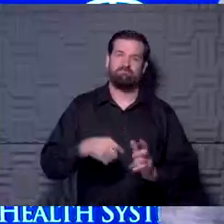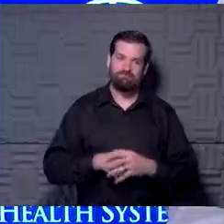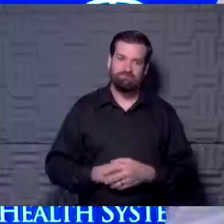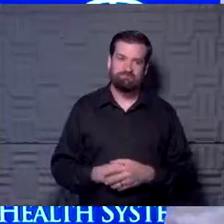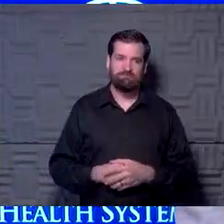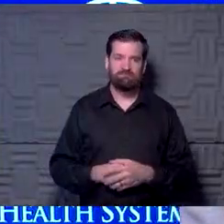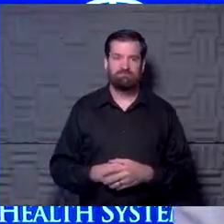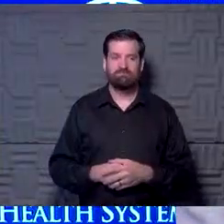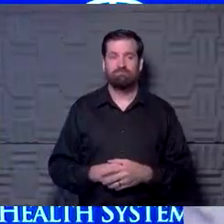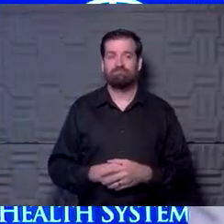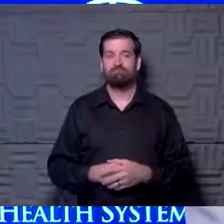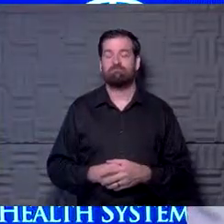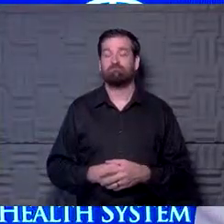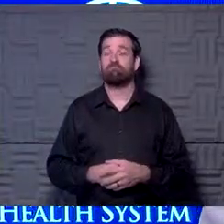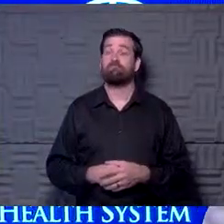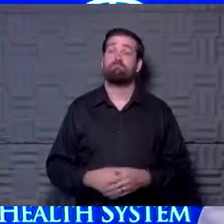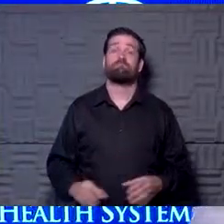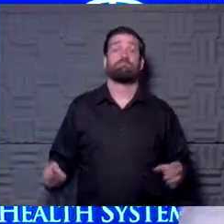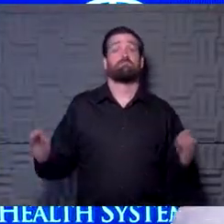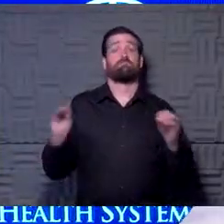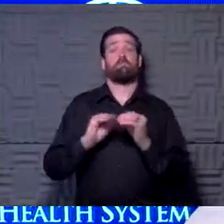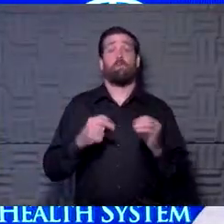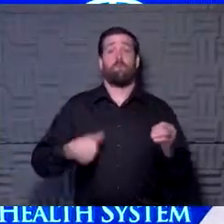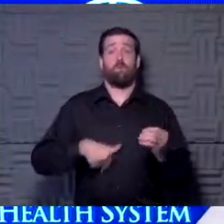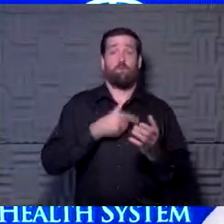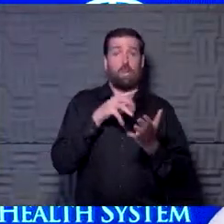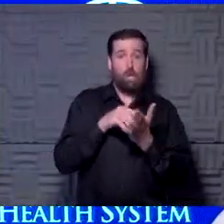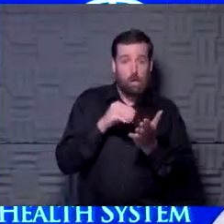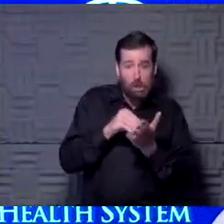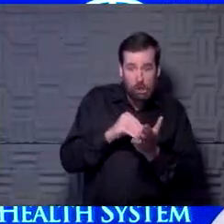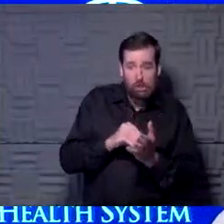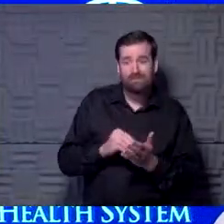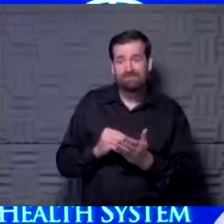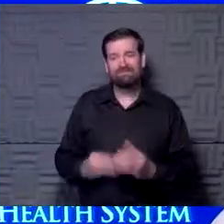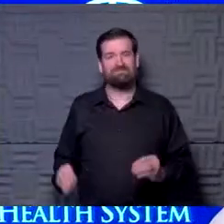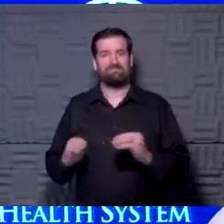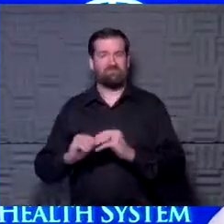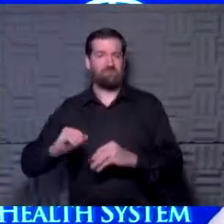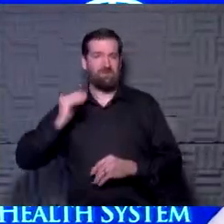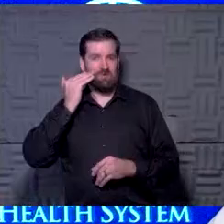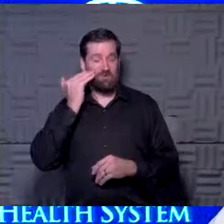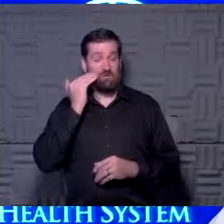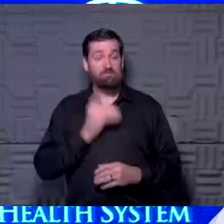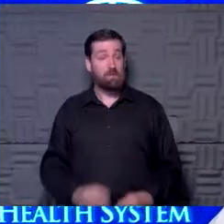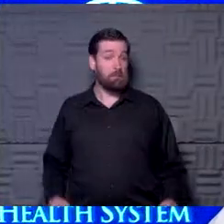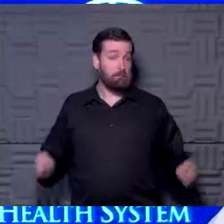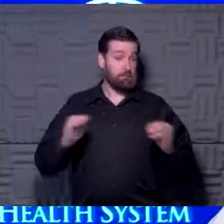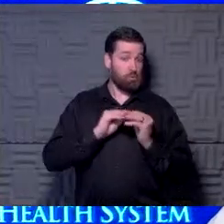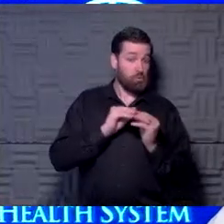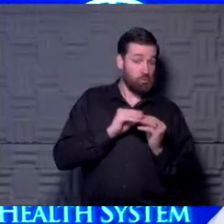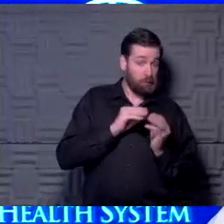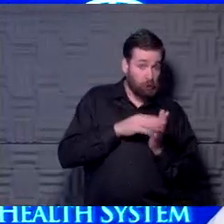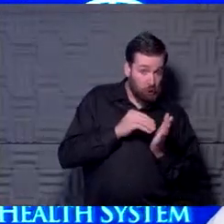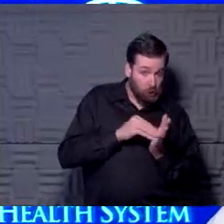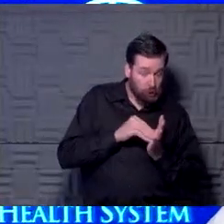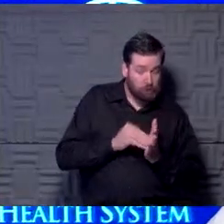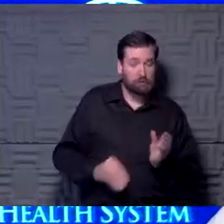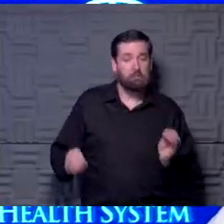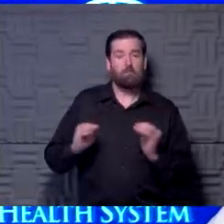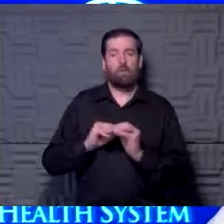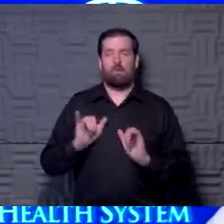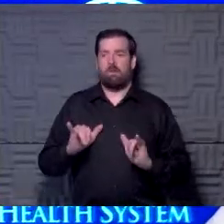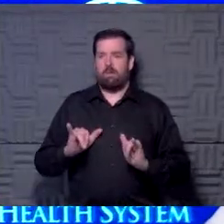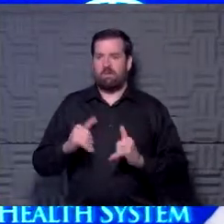The story is that the more we learn, the more we know. Sometimes the more we learn, the more we don't know.